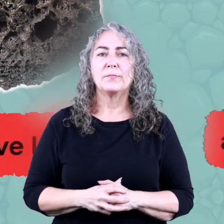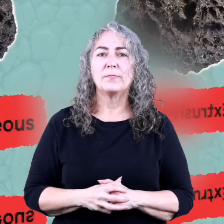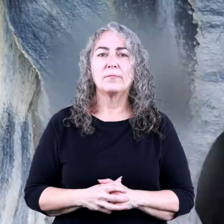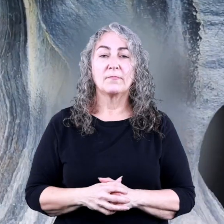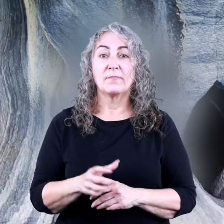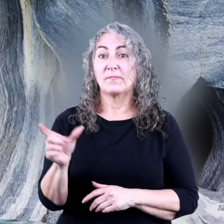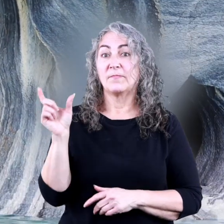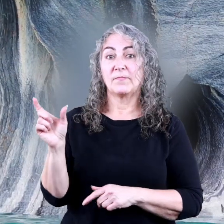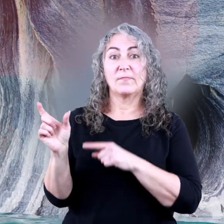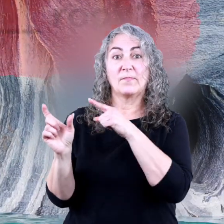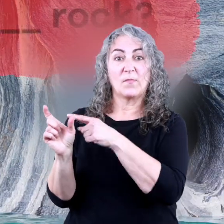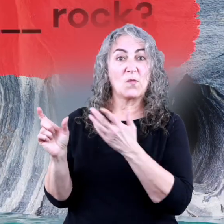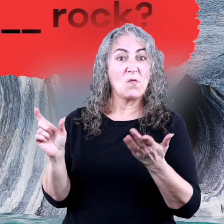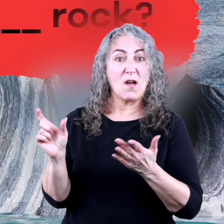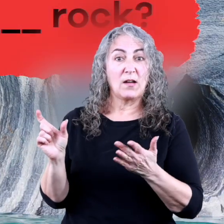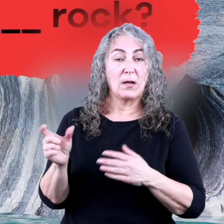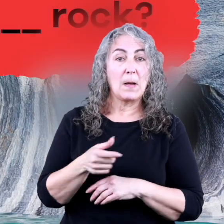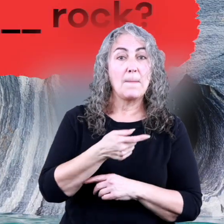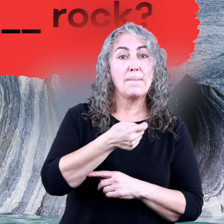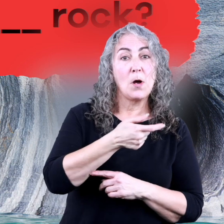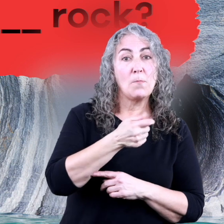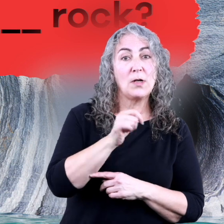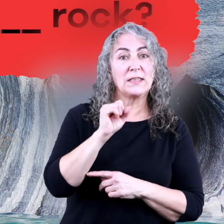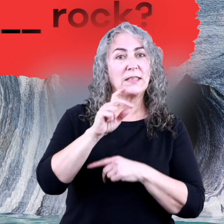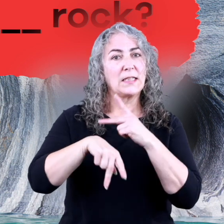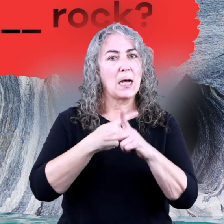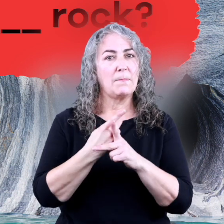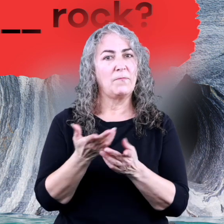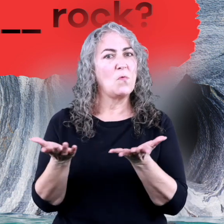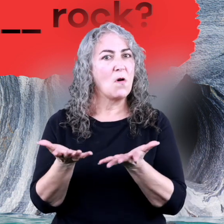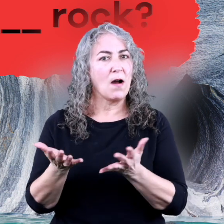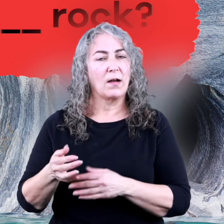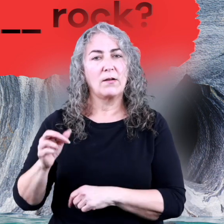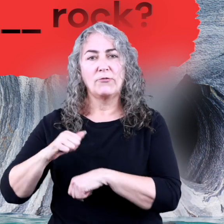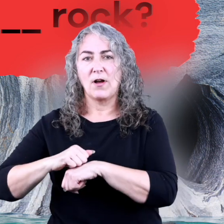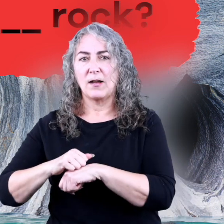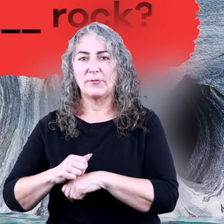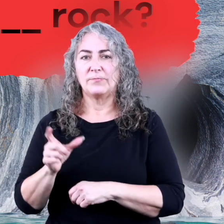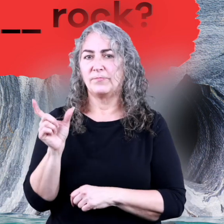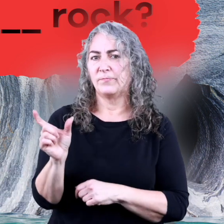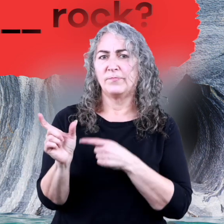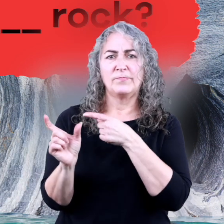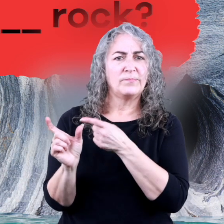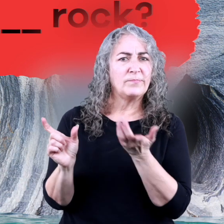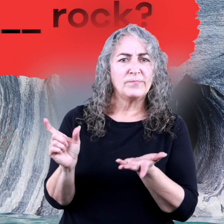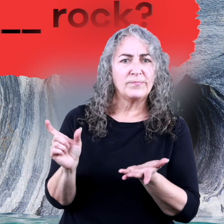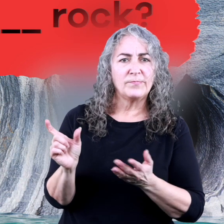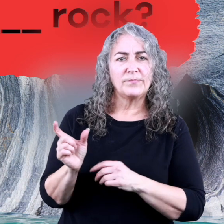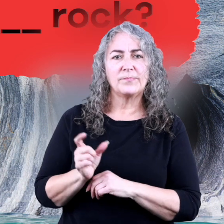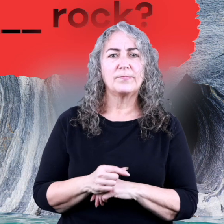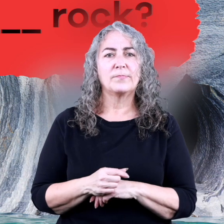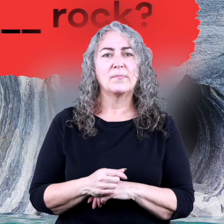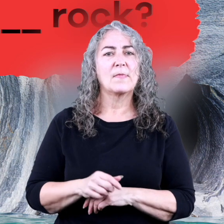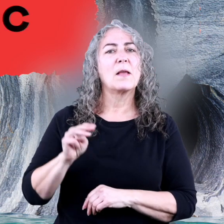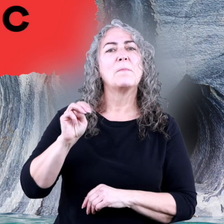Fill in the blank Marble is a type of blank rock.